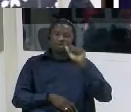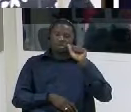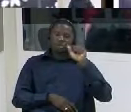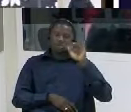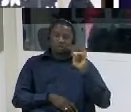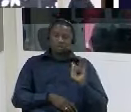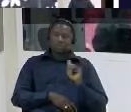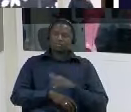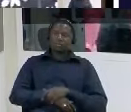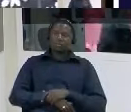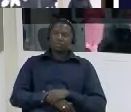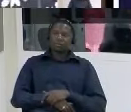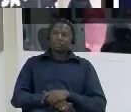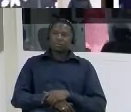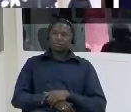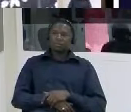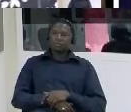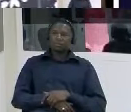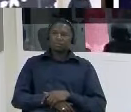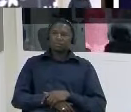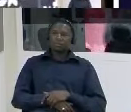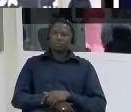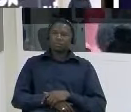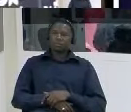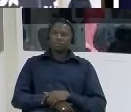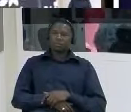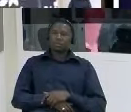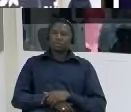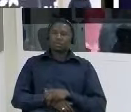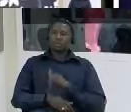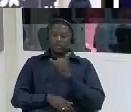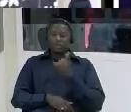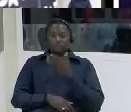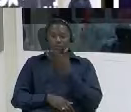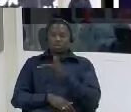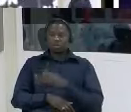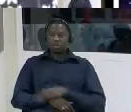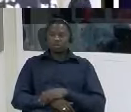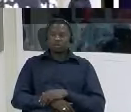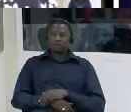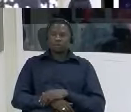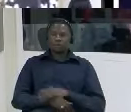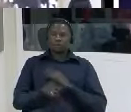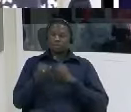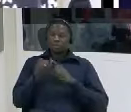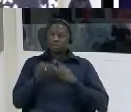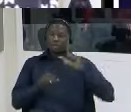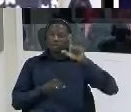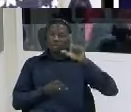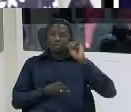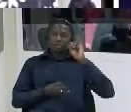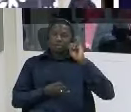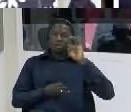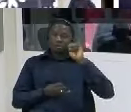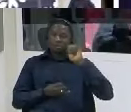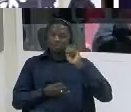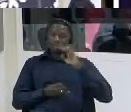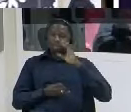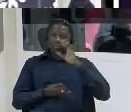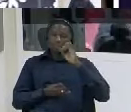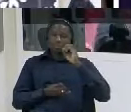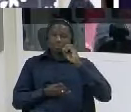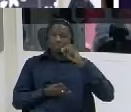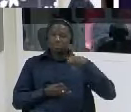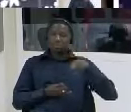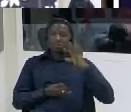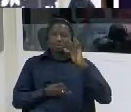man see my apologies yes yes lie counter lie also all beating